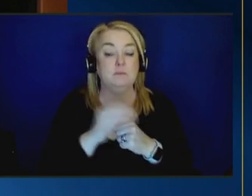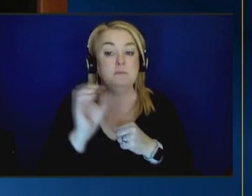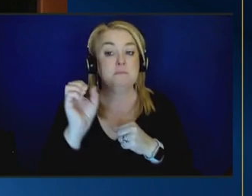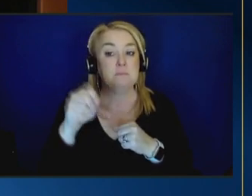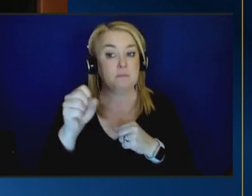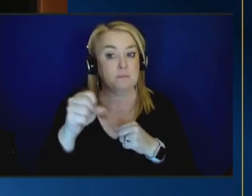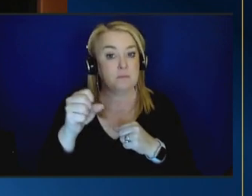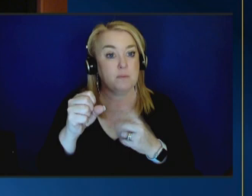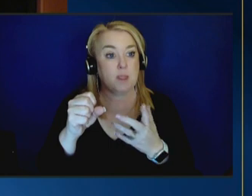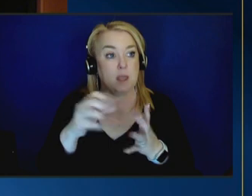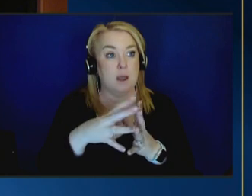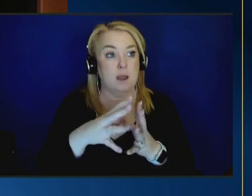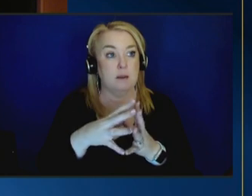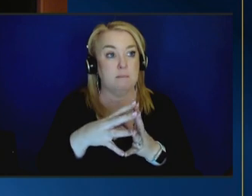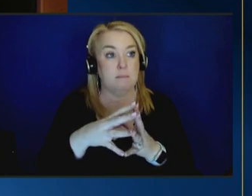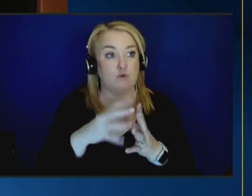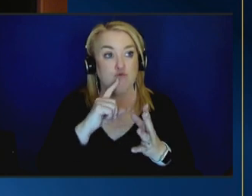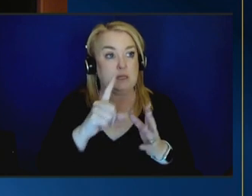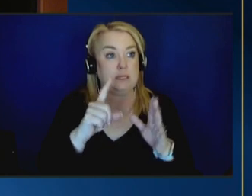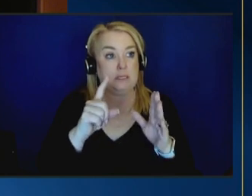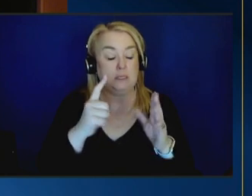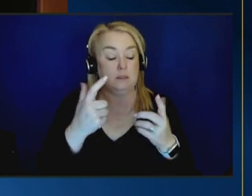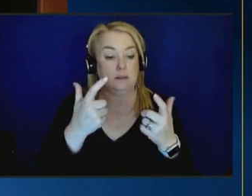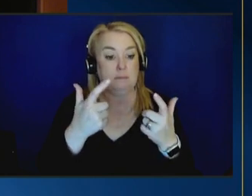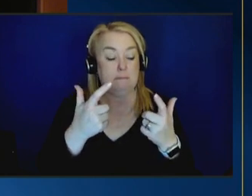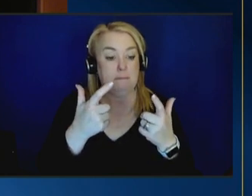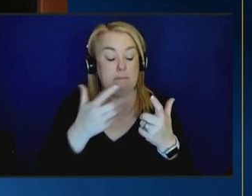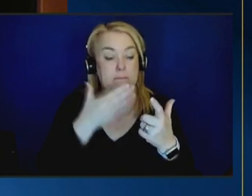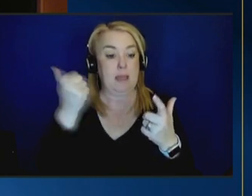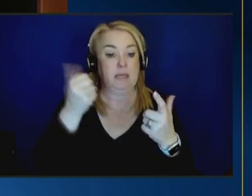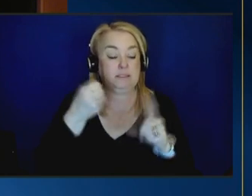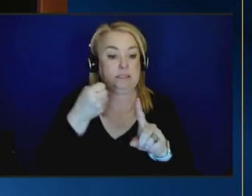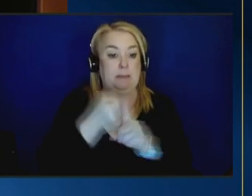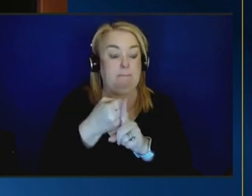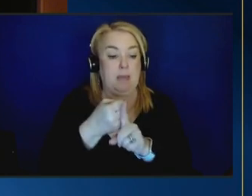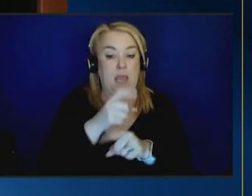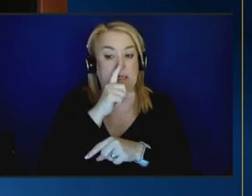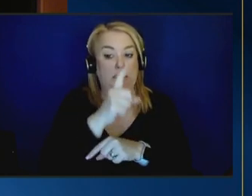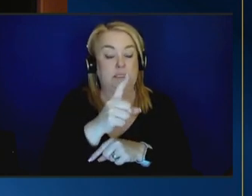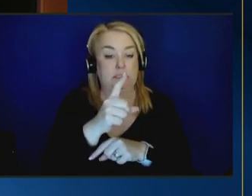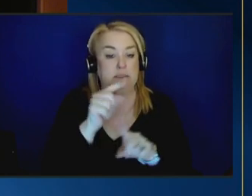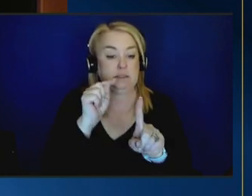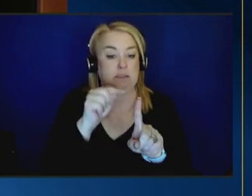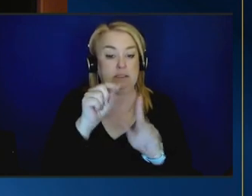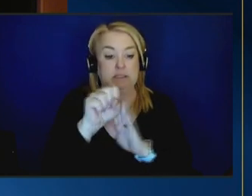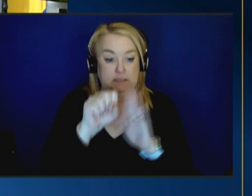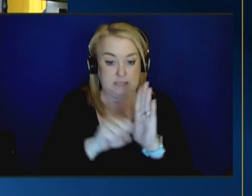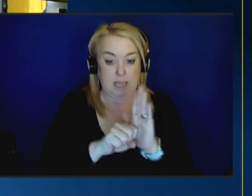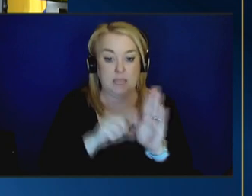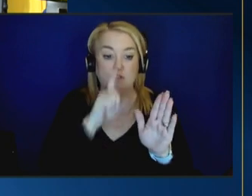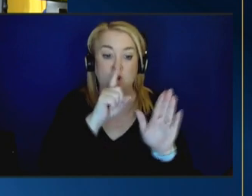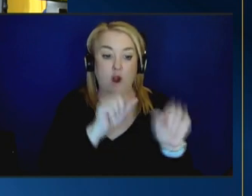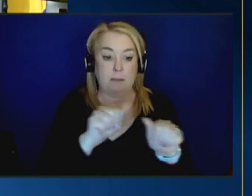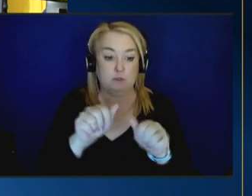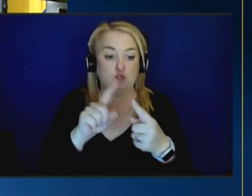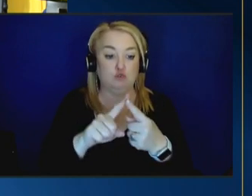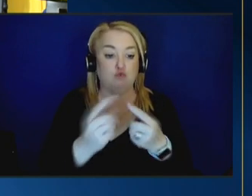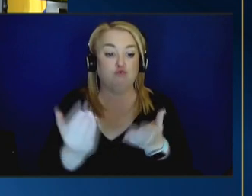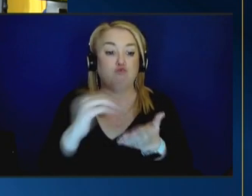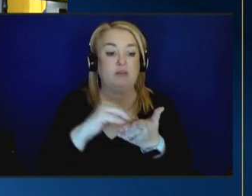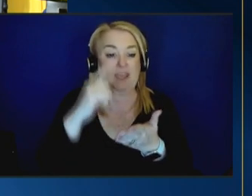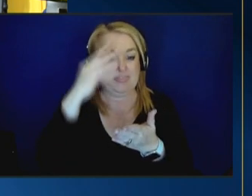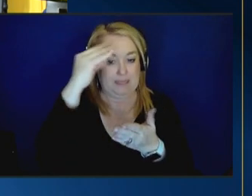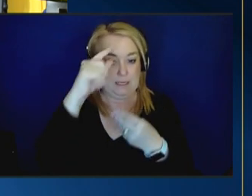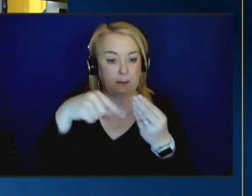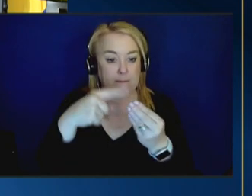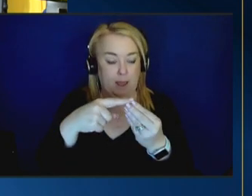the greatest impact family first has had is really on uh states being able to rethink the front end of the system